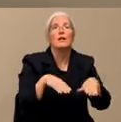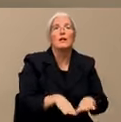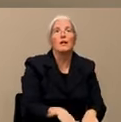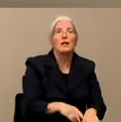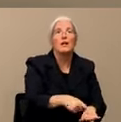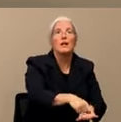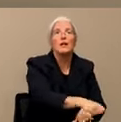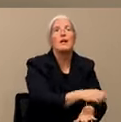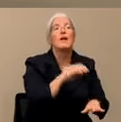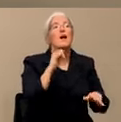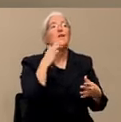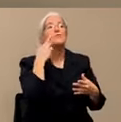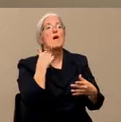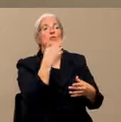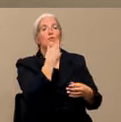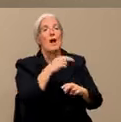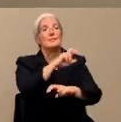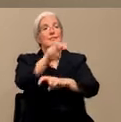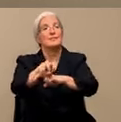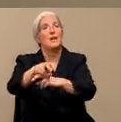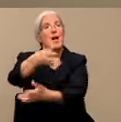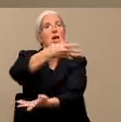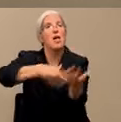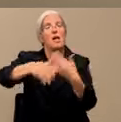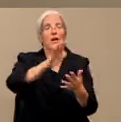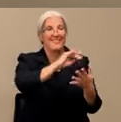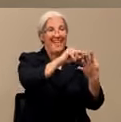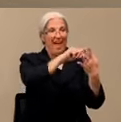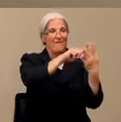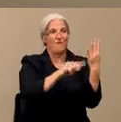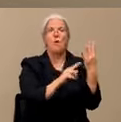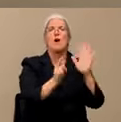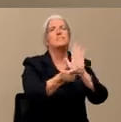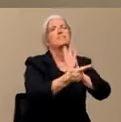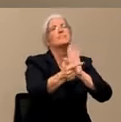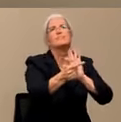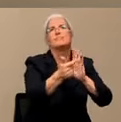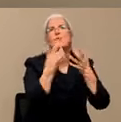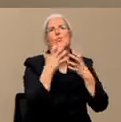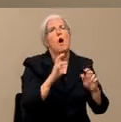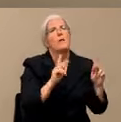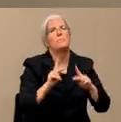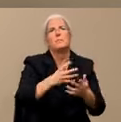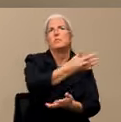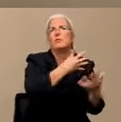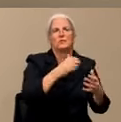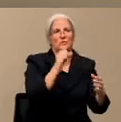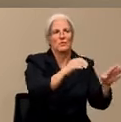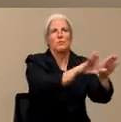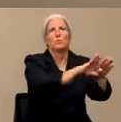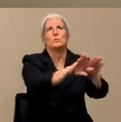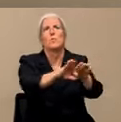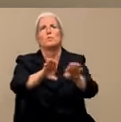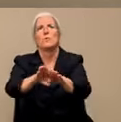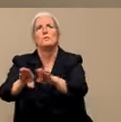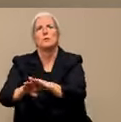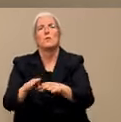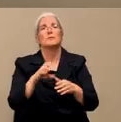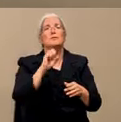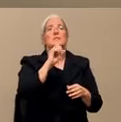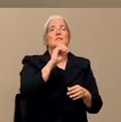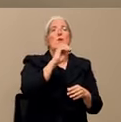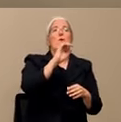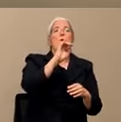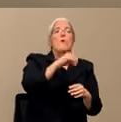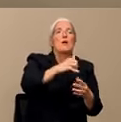around that initially has been an educational phase, is blasting it out on social media, informing the public as much as